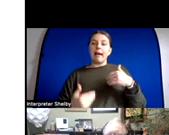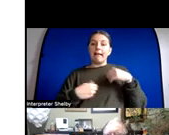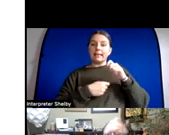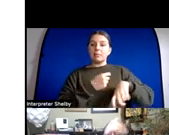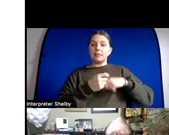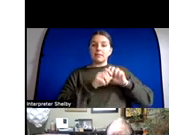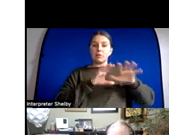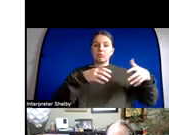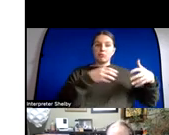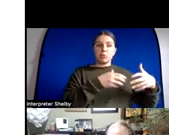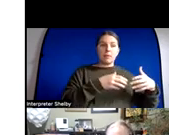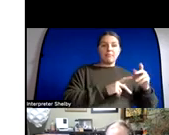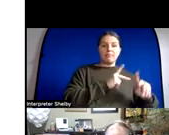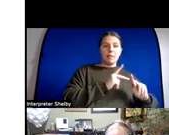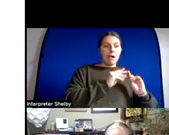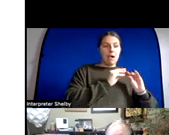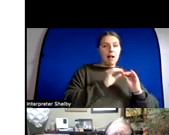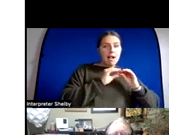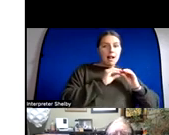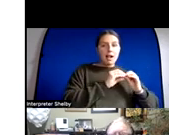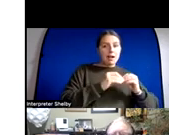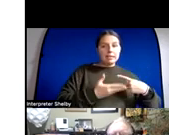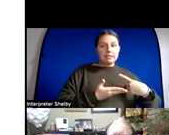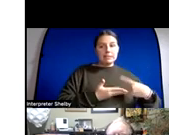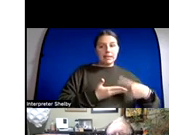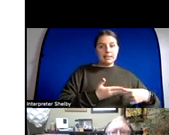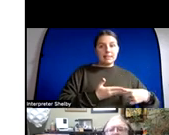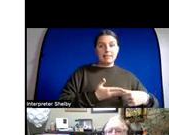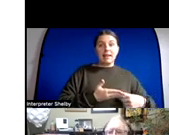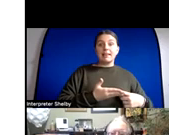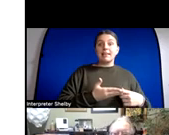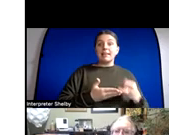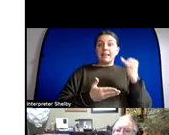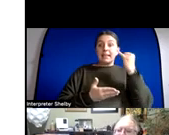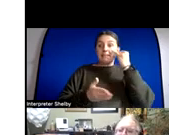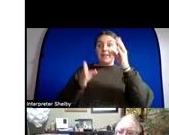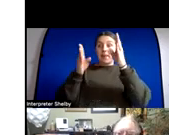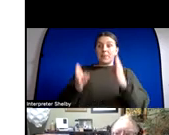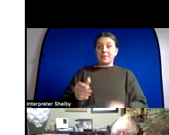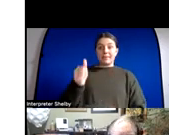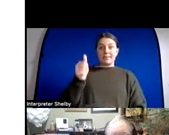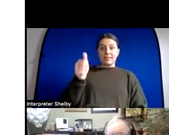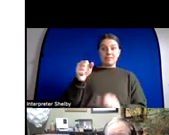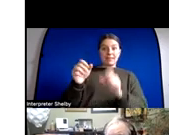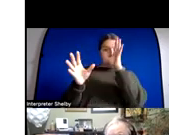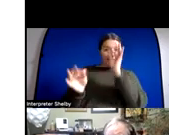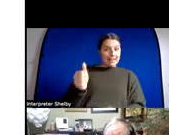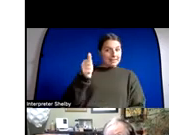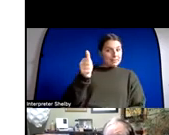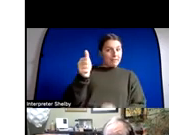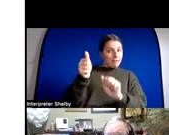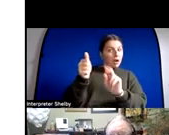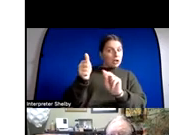people arguing that uh autonomous agents are literally making their own decisions they're autonomous